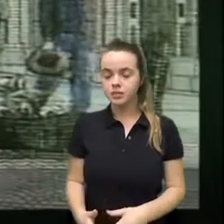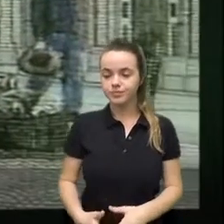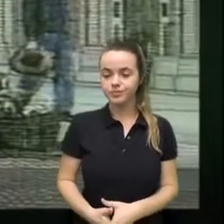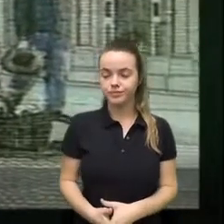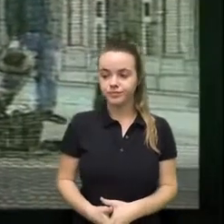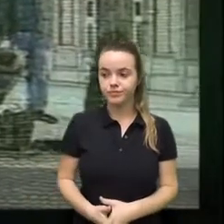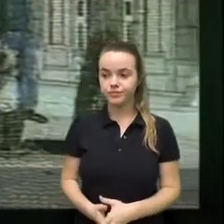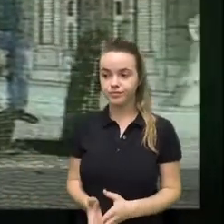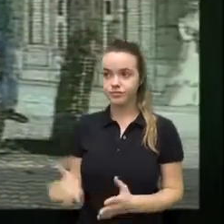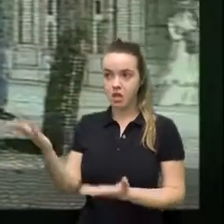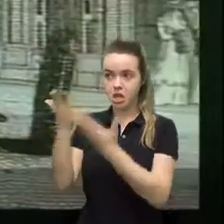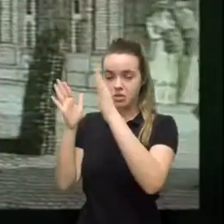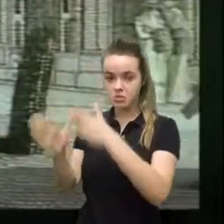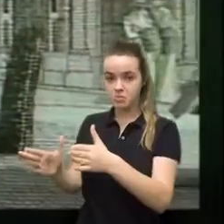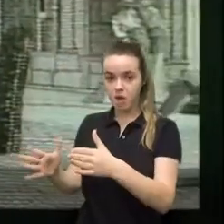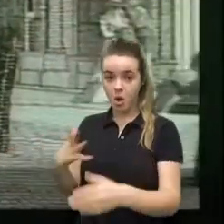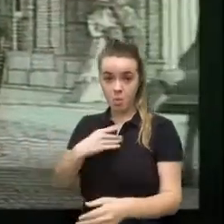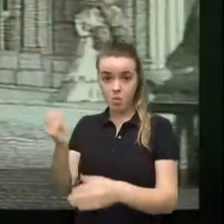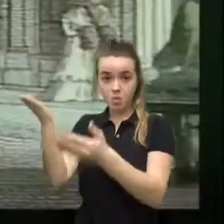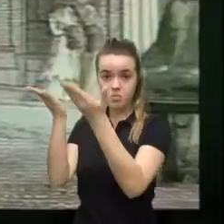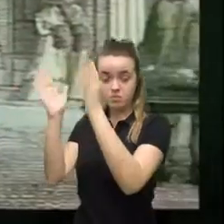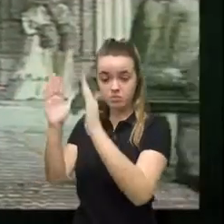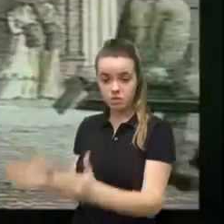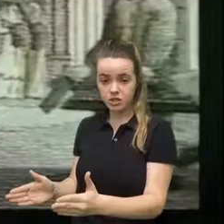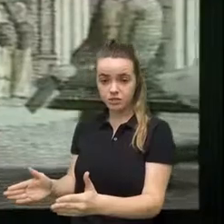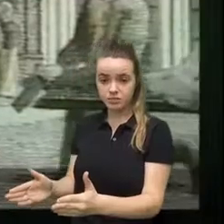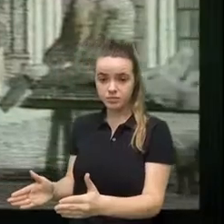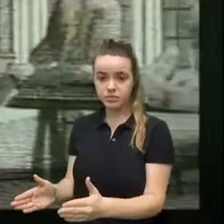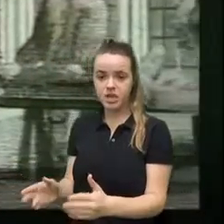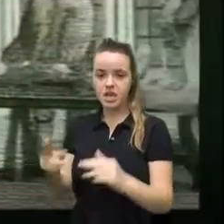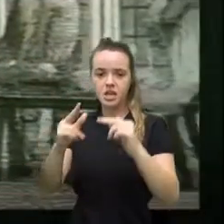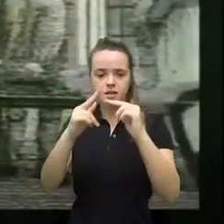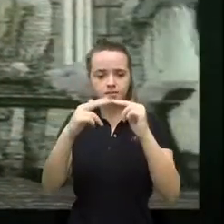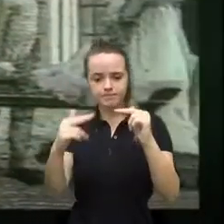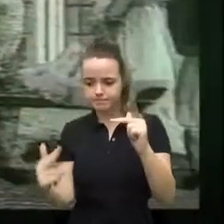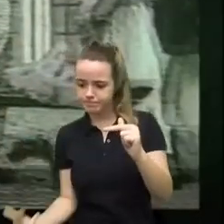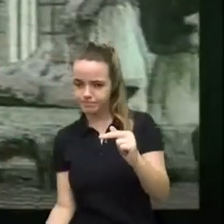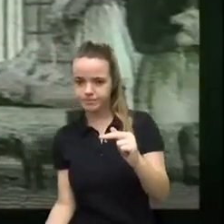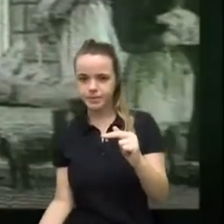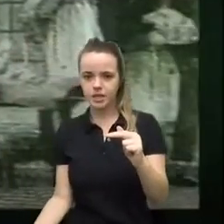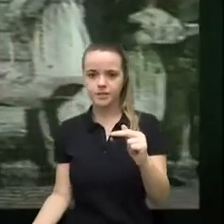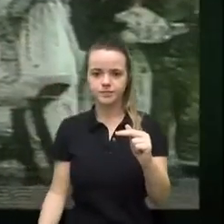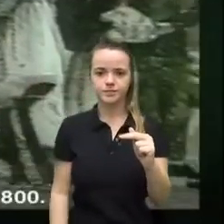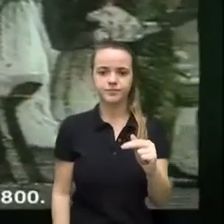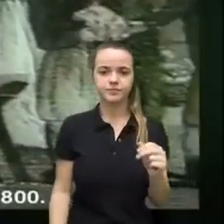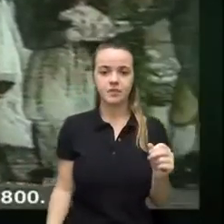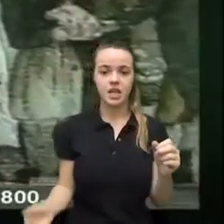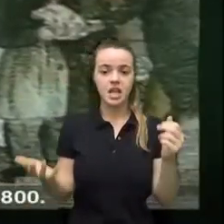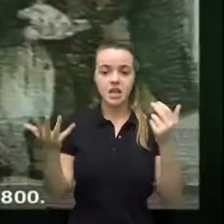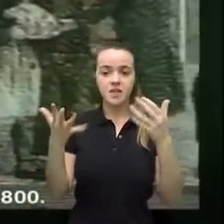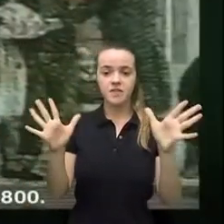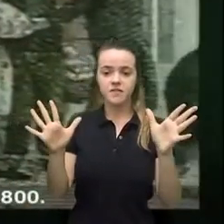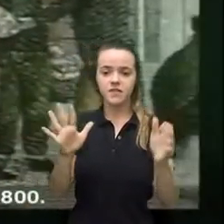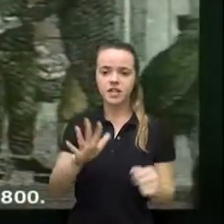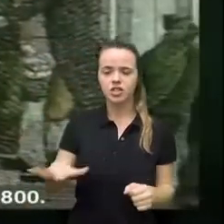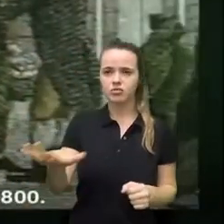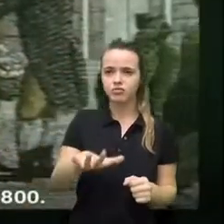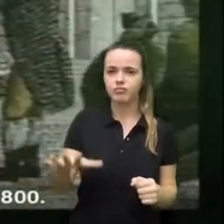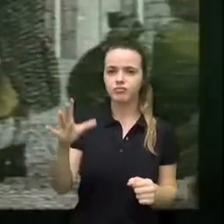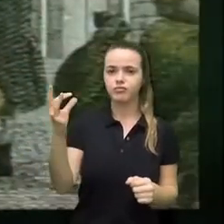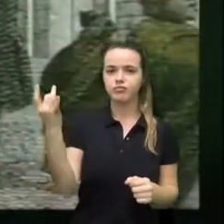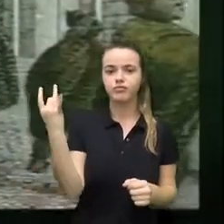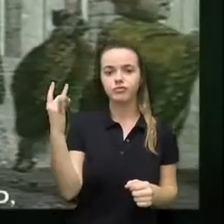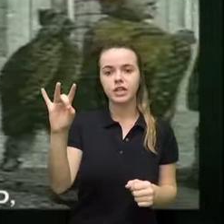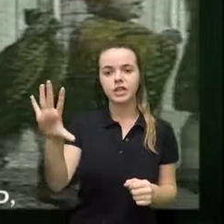effect servitude for example white servitude declined very rapidly and and finally disappears altogether by